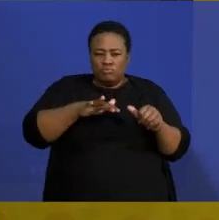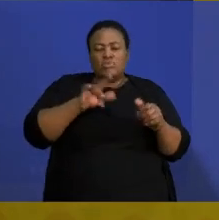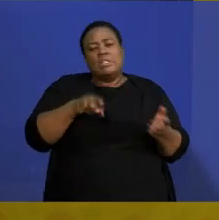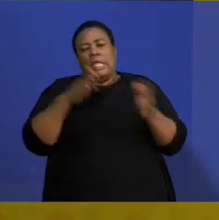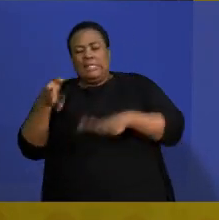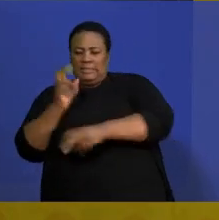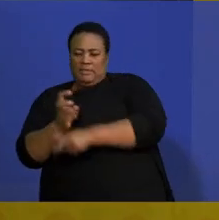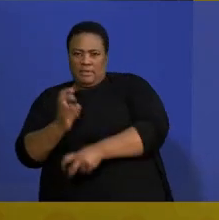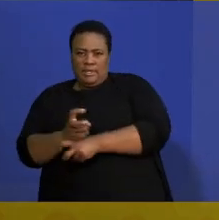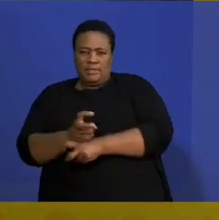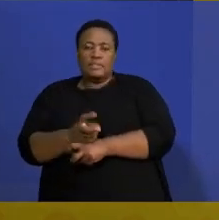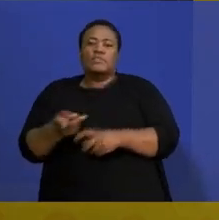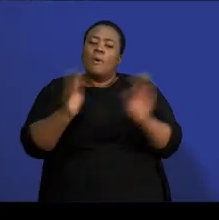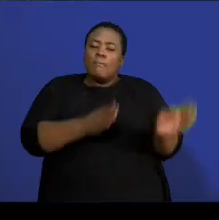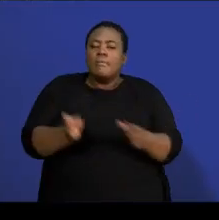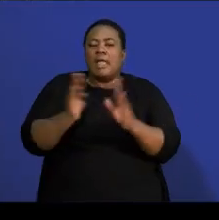answer those questions.